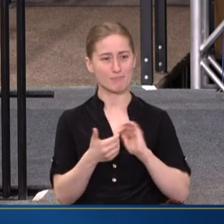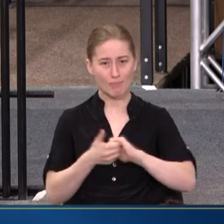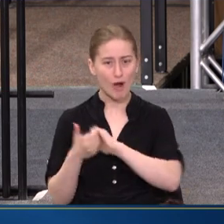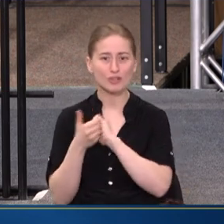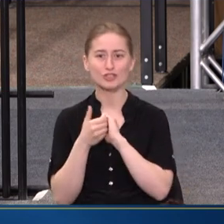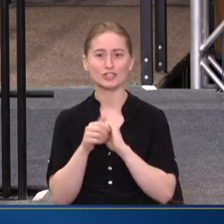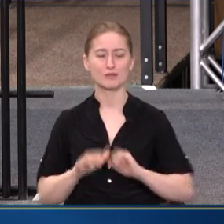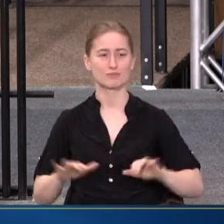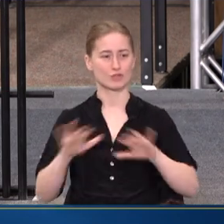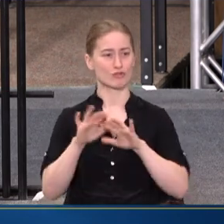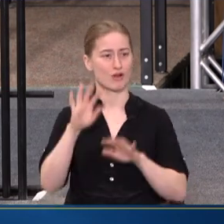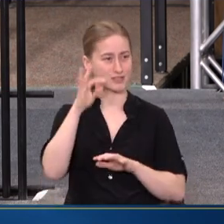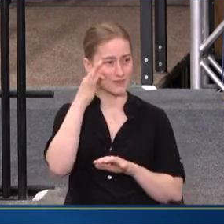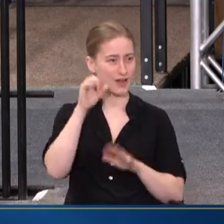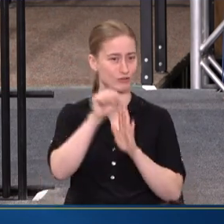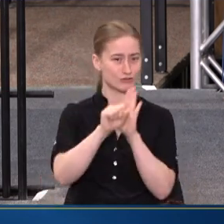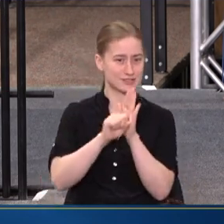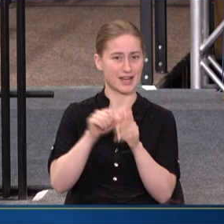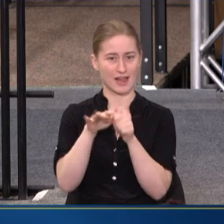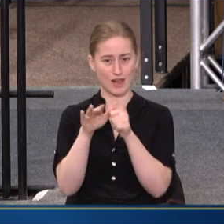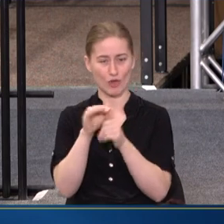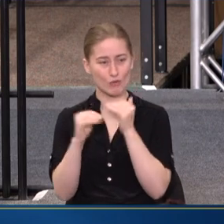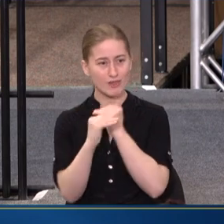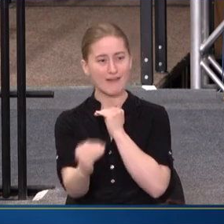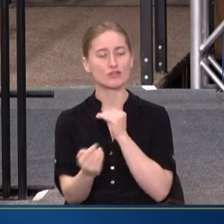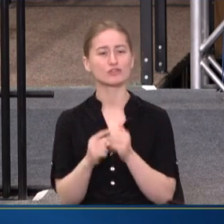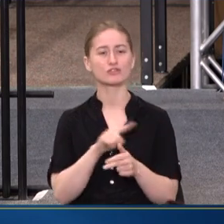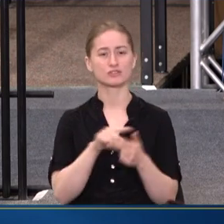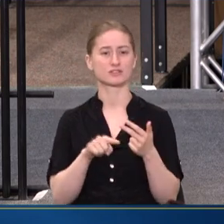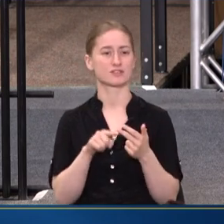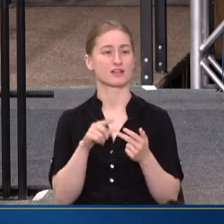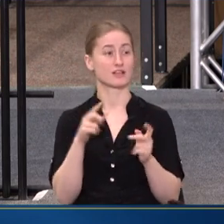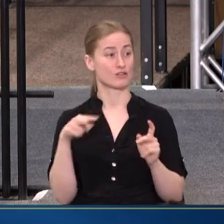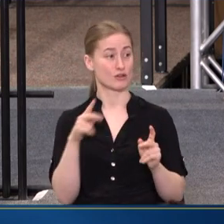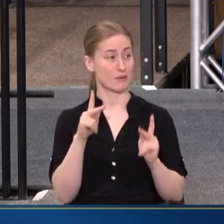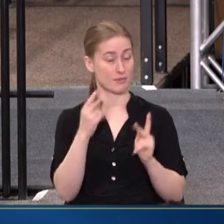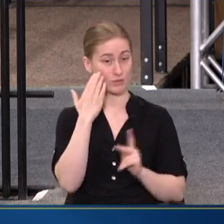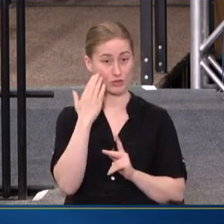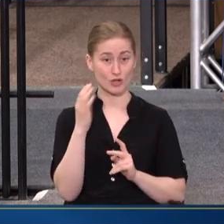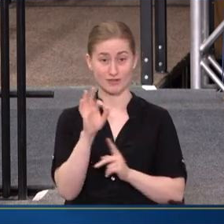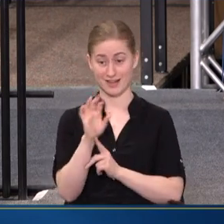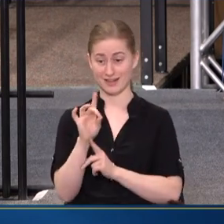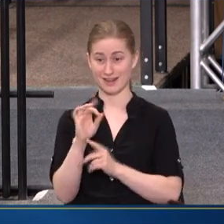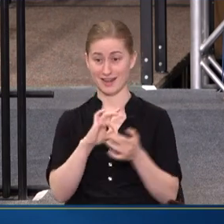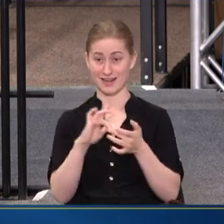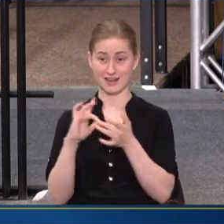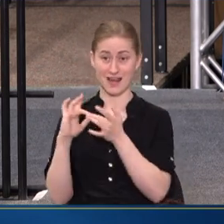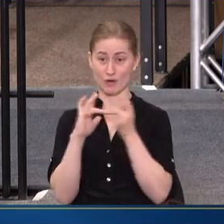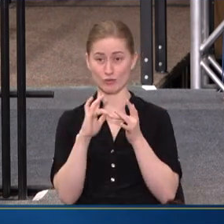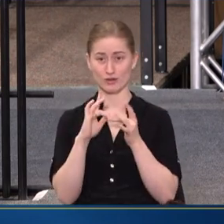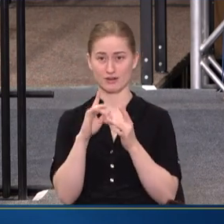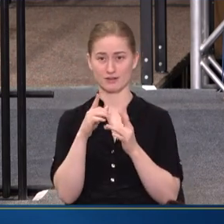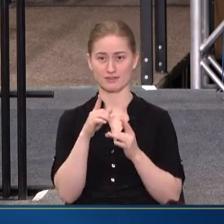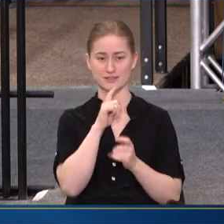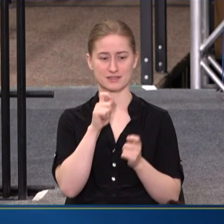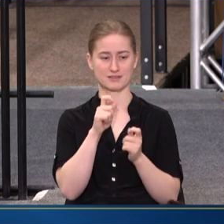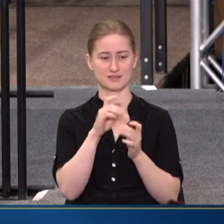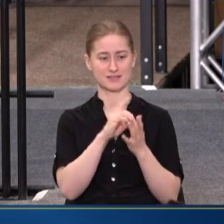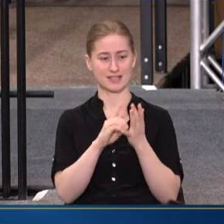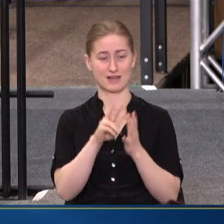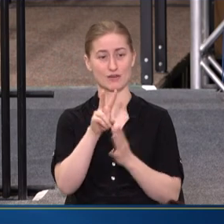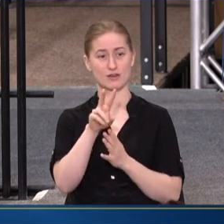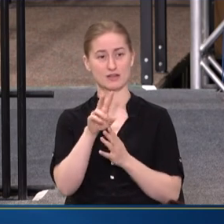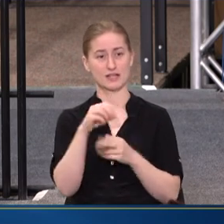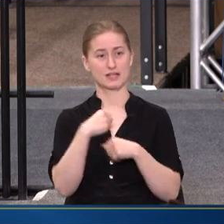ACROSS THE FEDERAL, STATE AND LOCAL LEVEL. AS FOLKS KNOW, THE 988 NETWORK IS DESIGNED, IT'S MADE UP OF